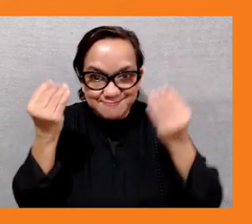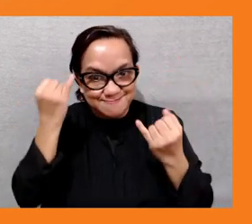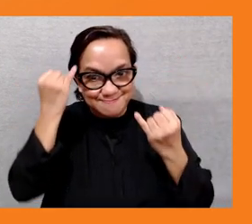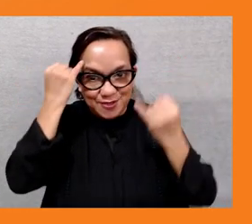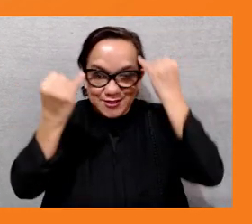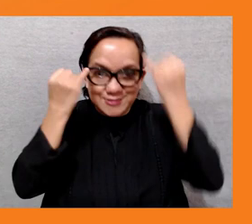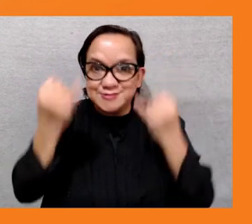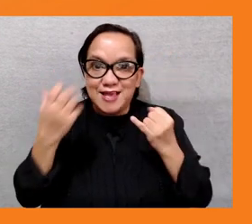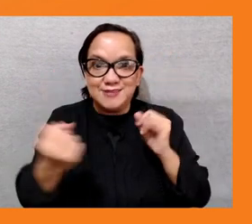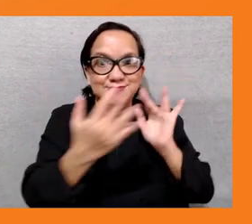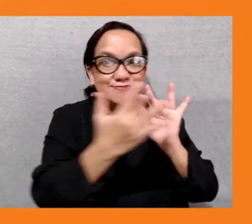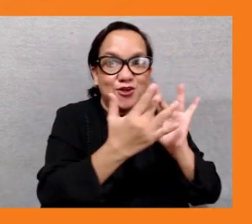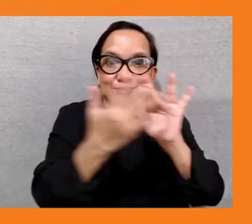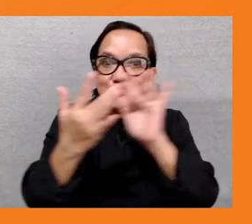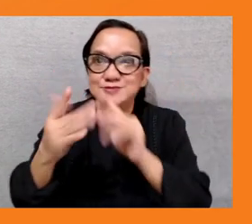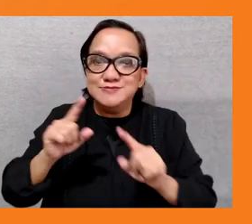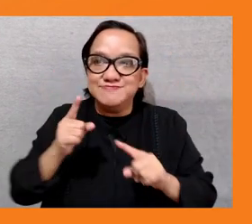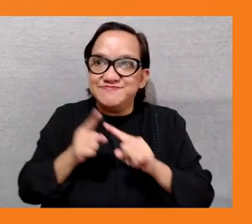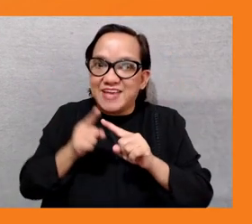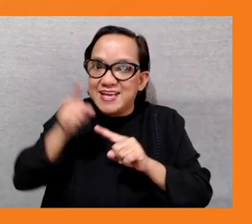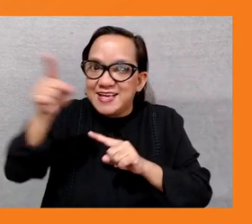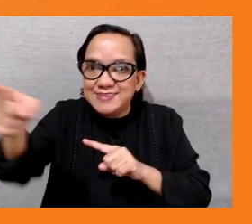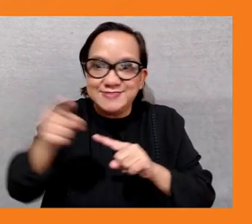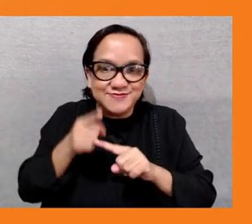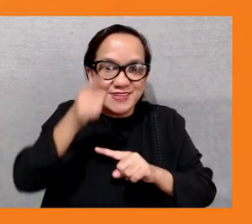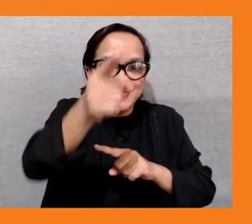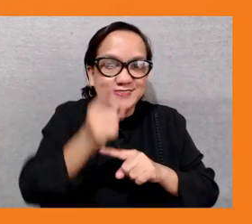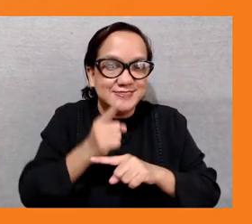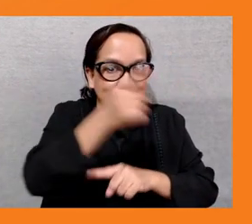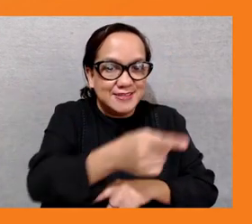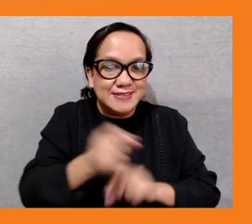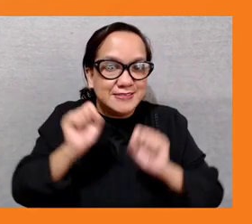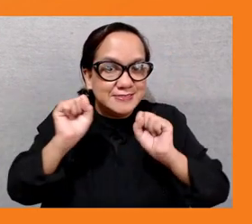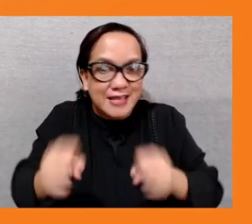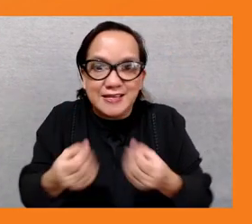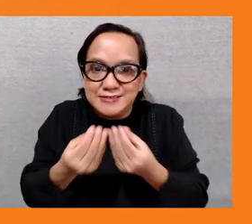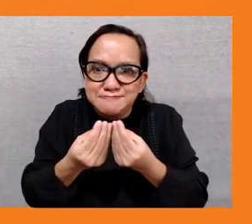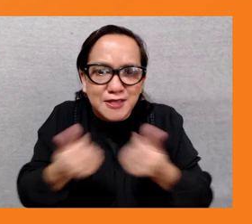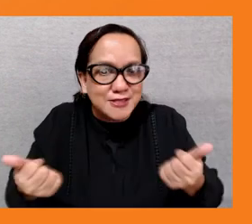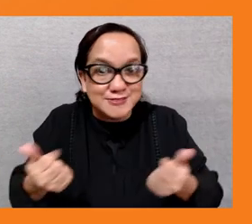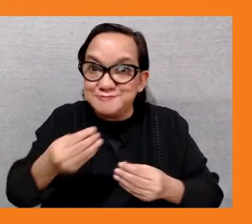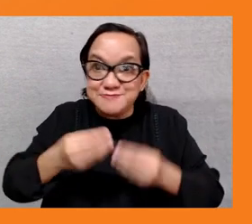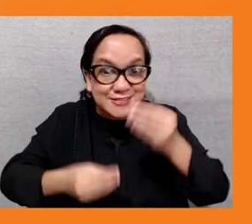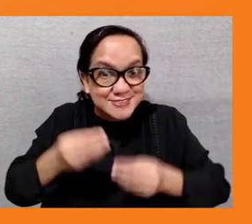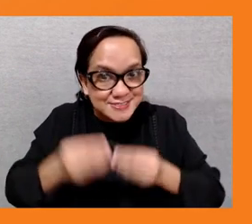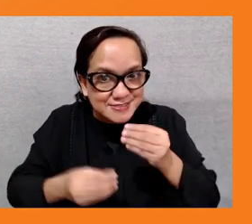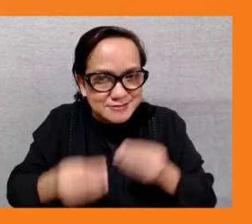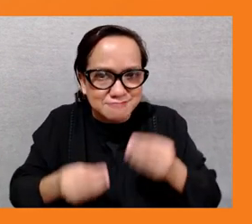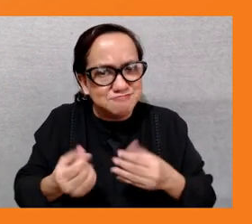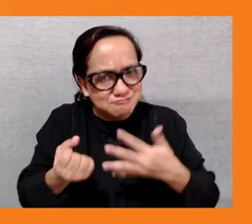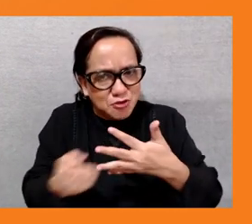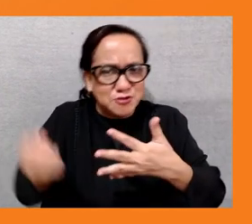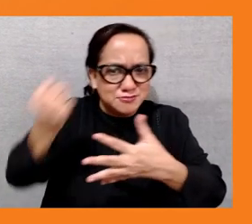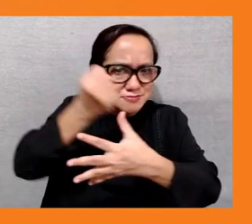solutions to issues that they themselves consider to be most important but i also particularly appreciated how you helped us